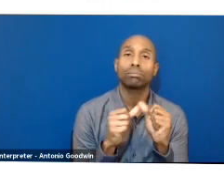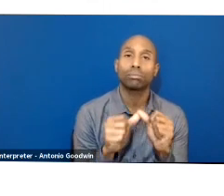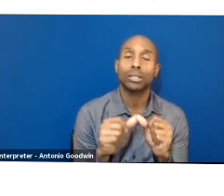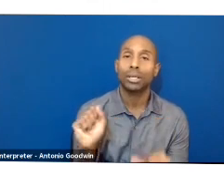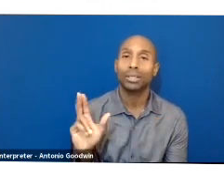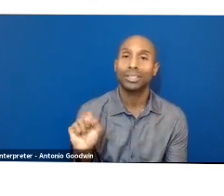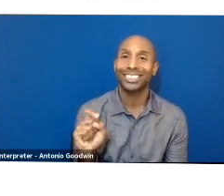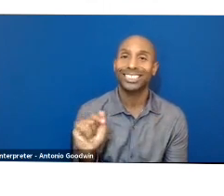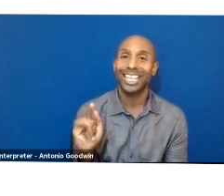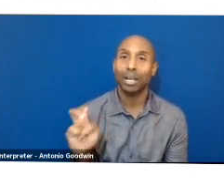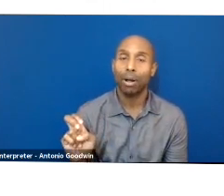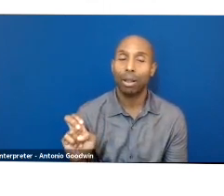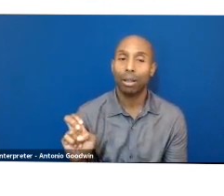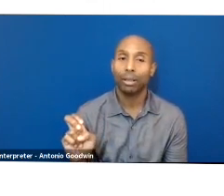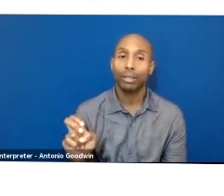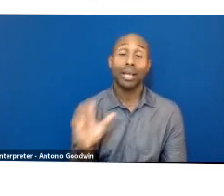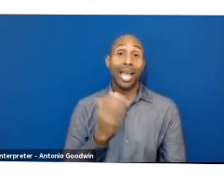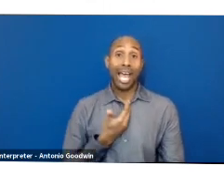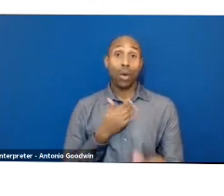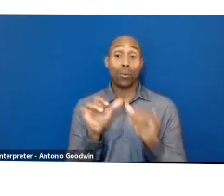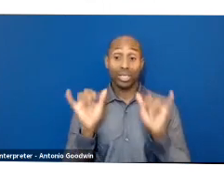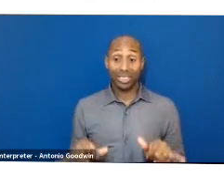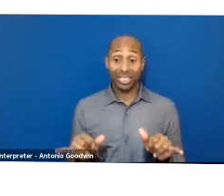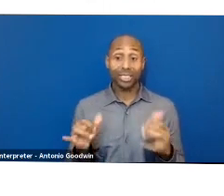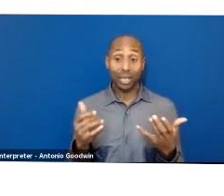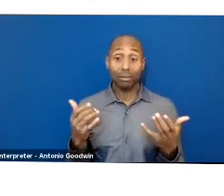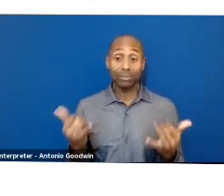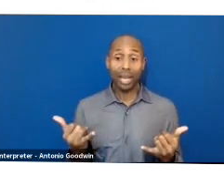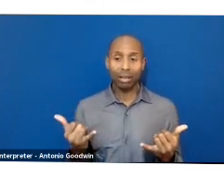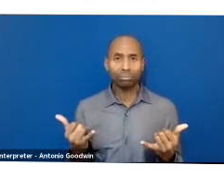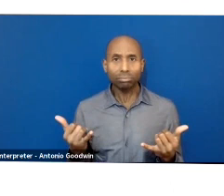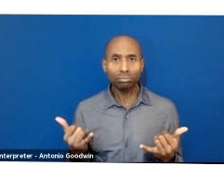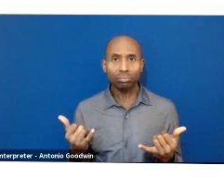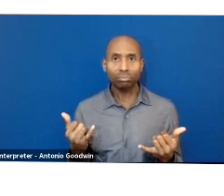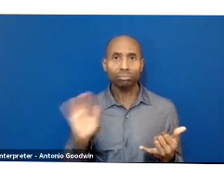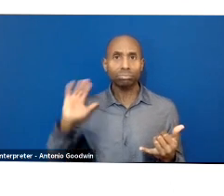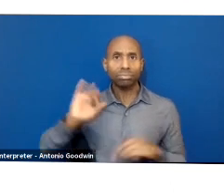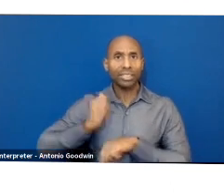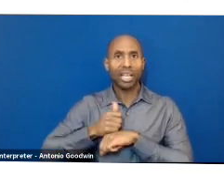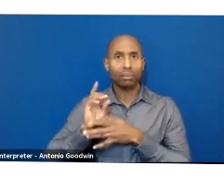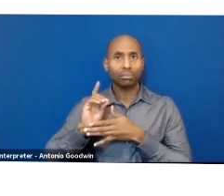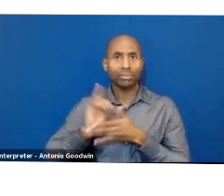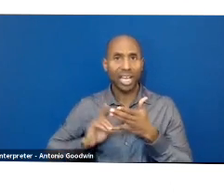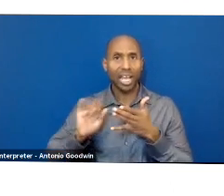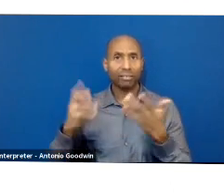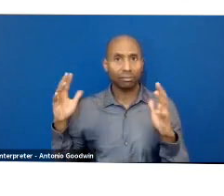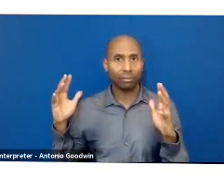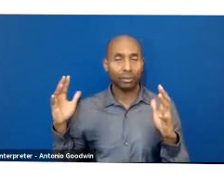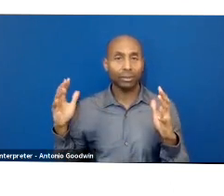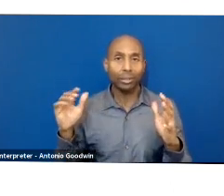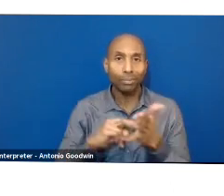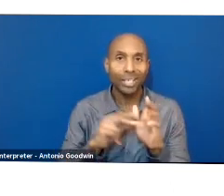which means that we can design better systems from indigeneity to modern initiatives, humans